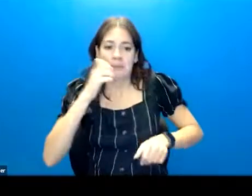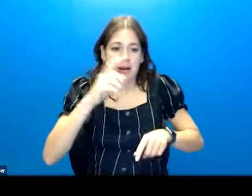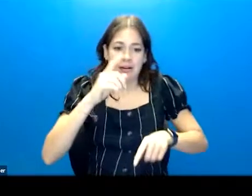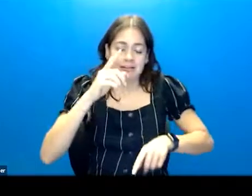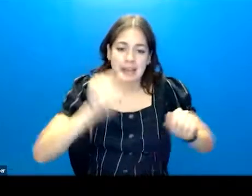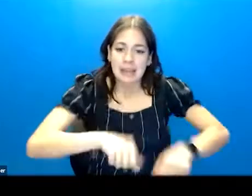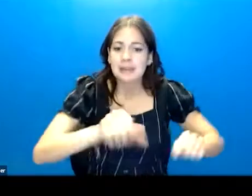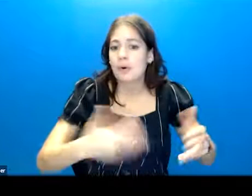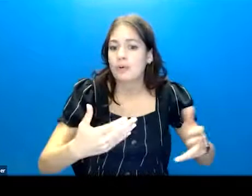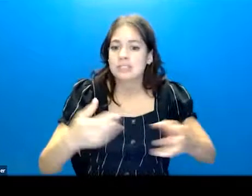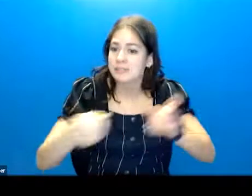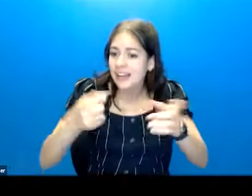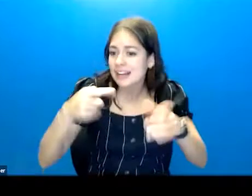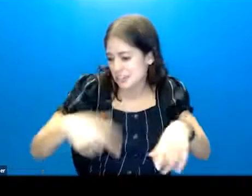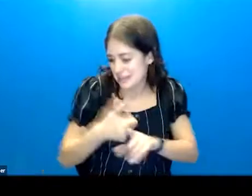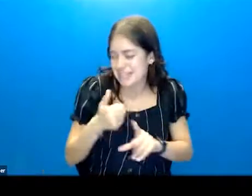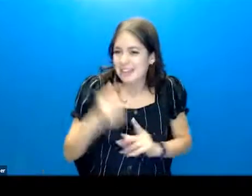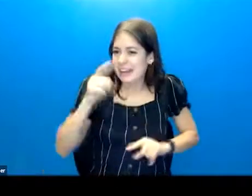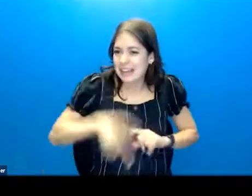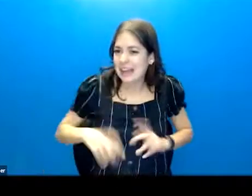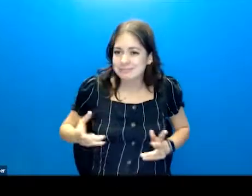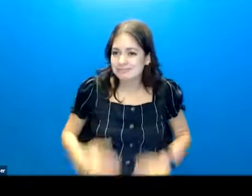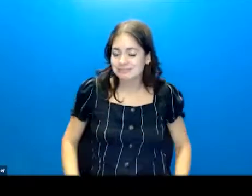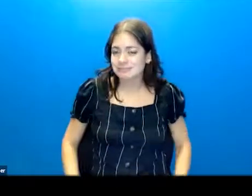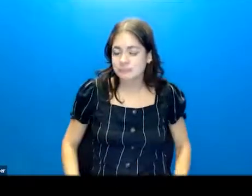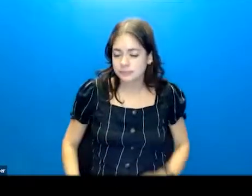coping skills aren't working. I'm just not, not able to manage.